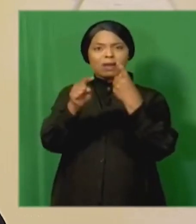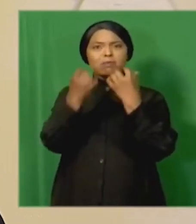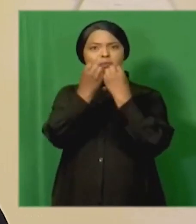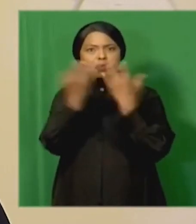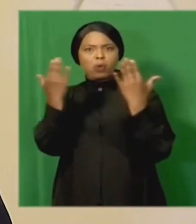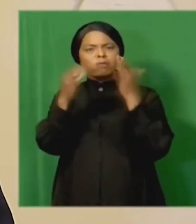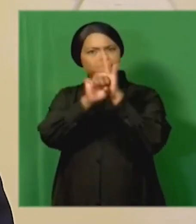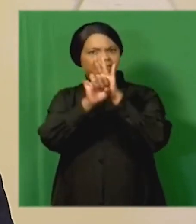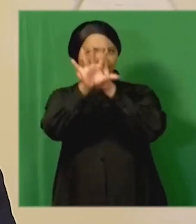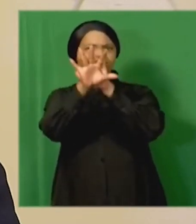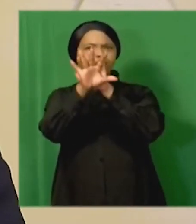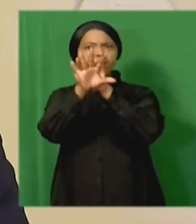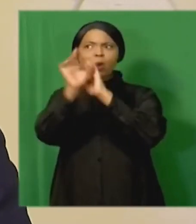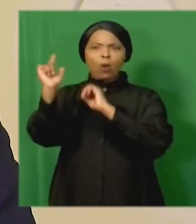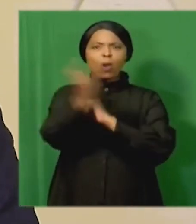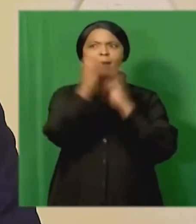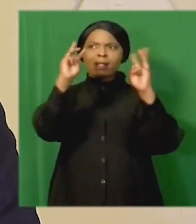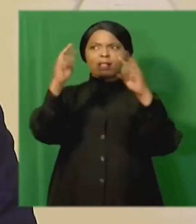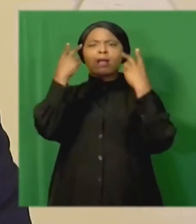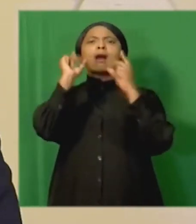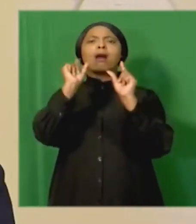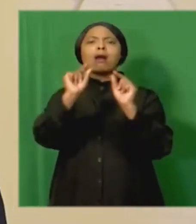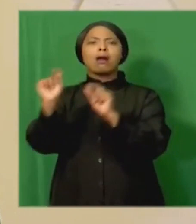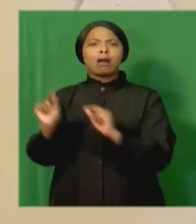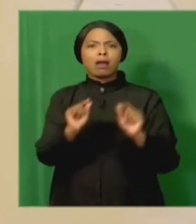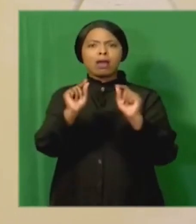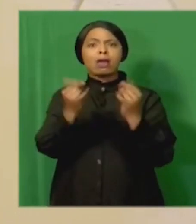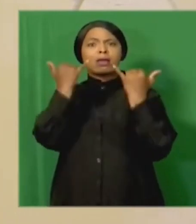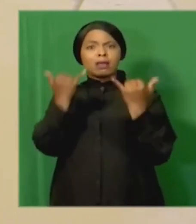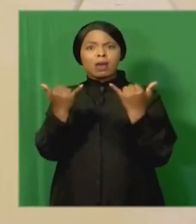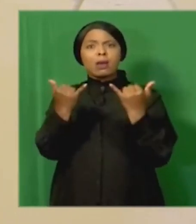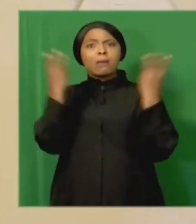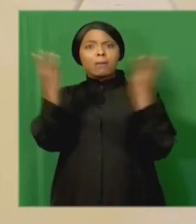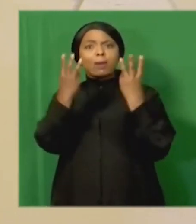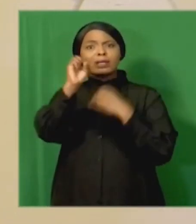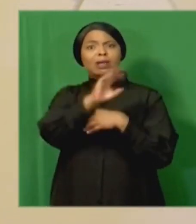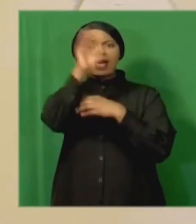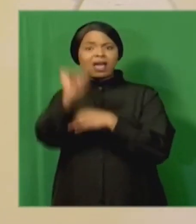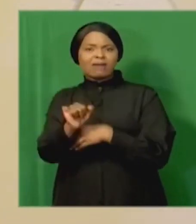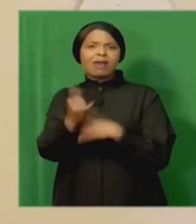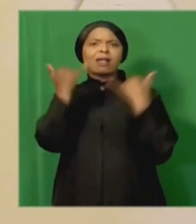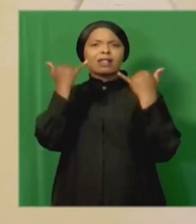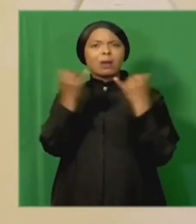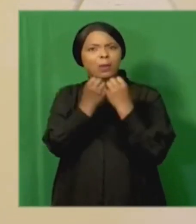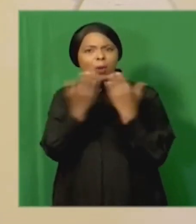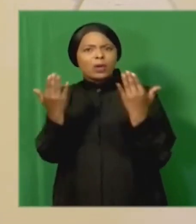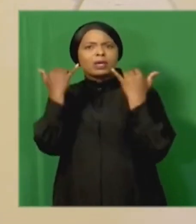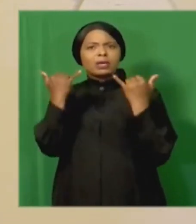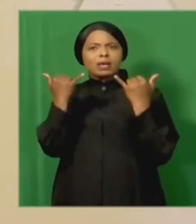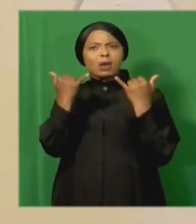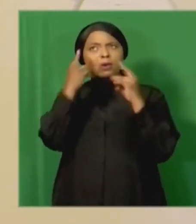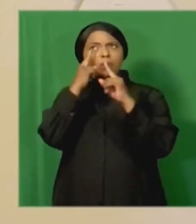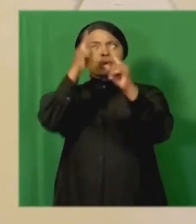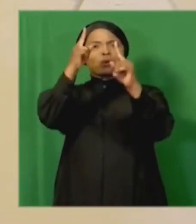all to see for close on to four years, you, the people of South Africa, naturally seek